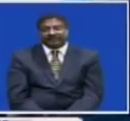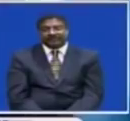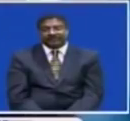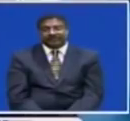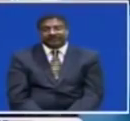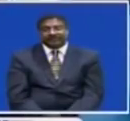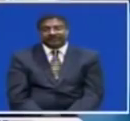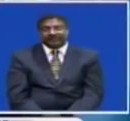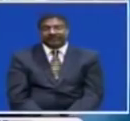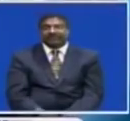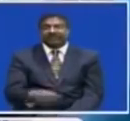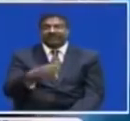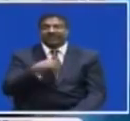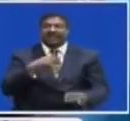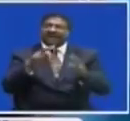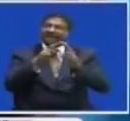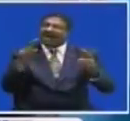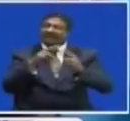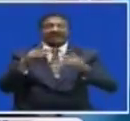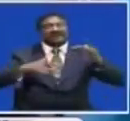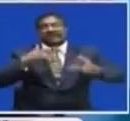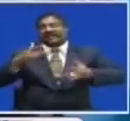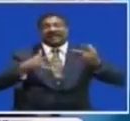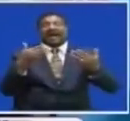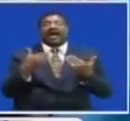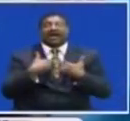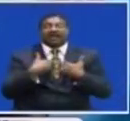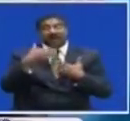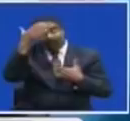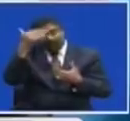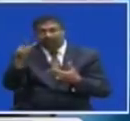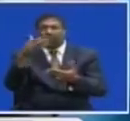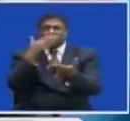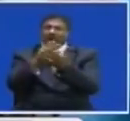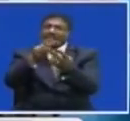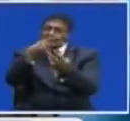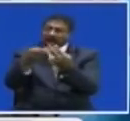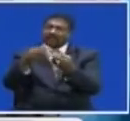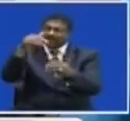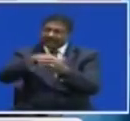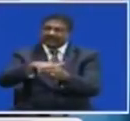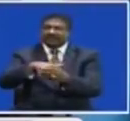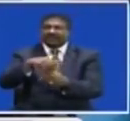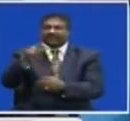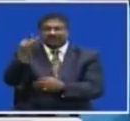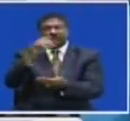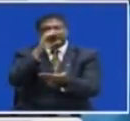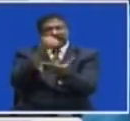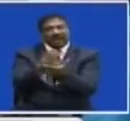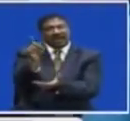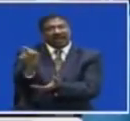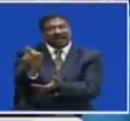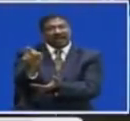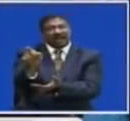I'm very, very, very excited That we have such a program In Chilanga I have been bothering The permanent